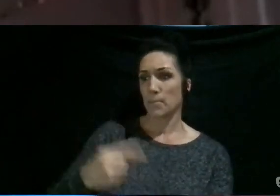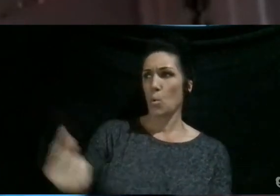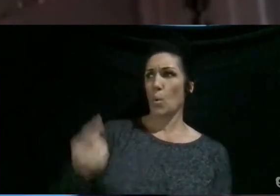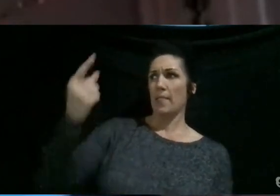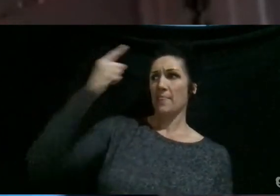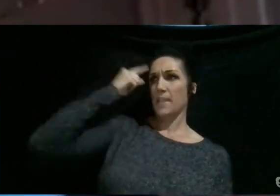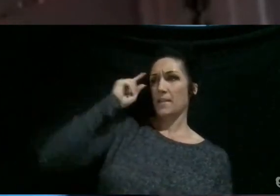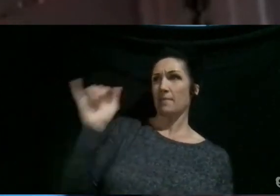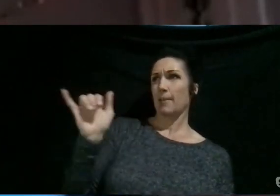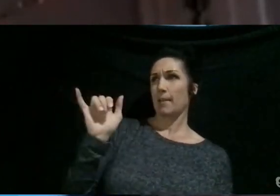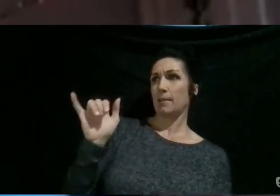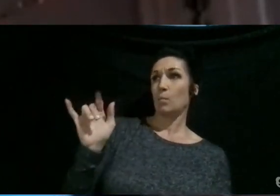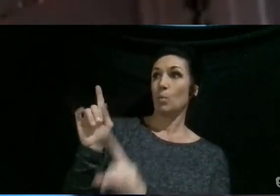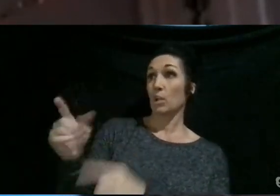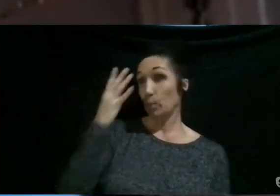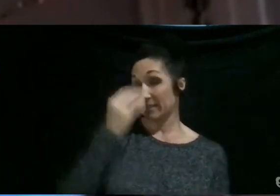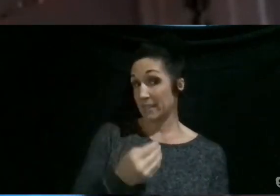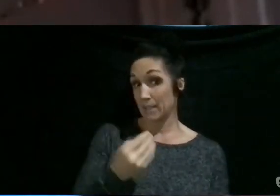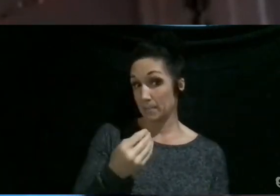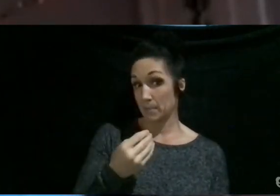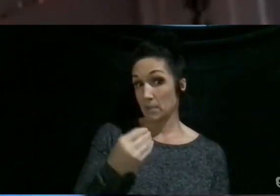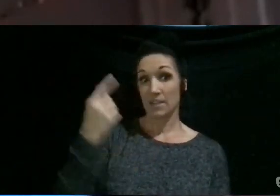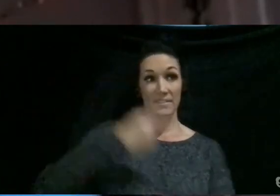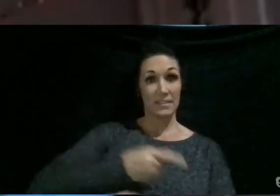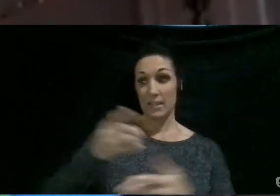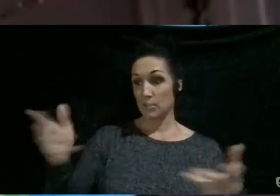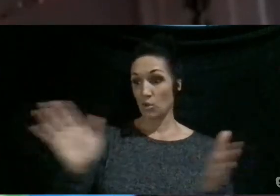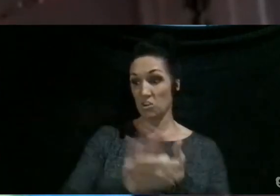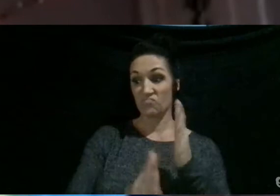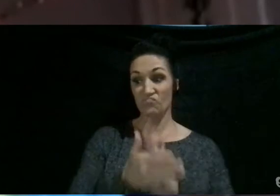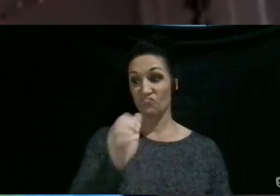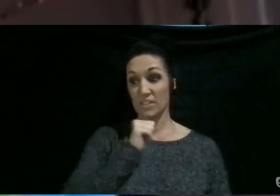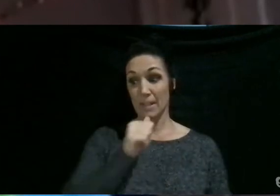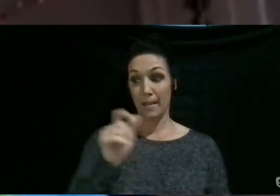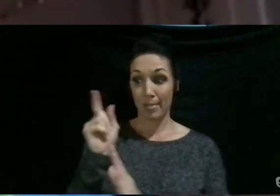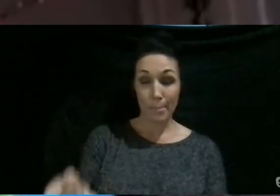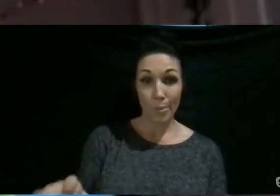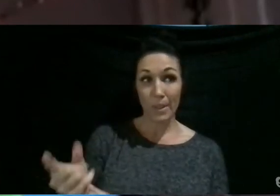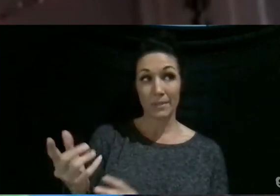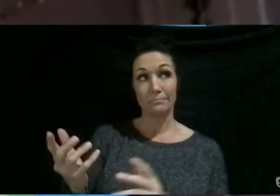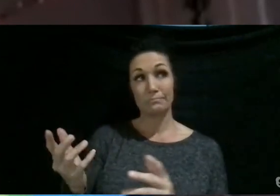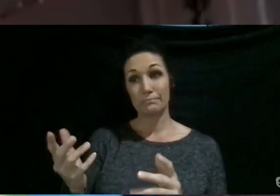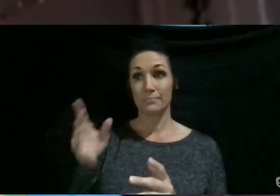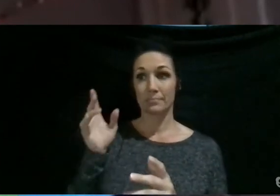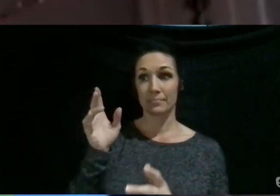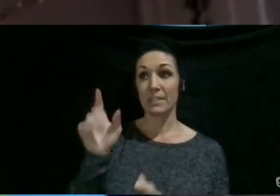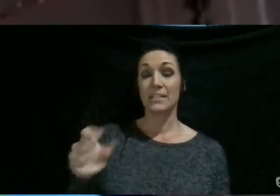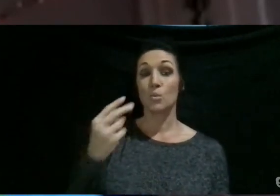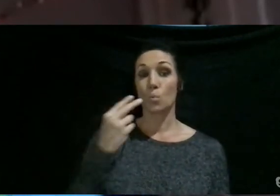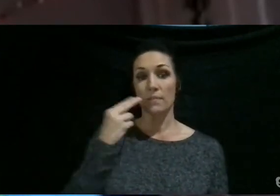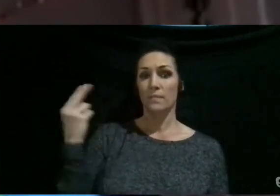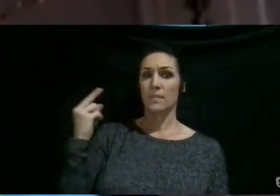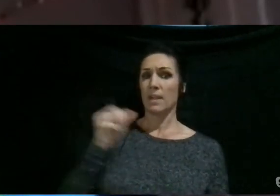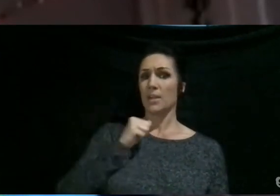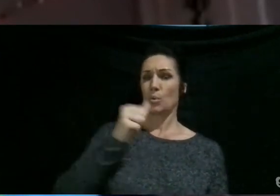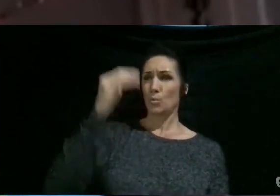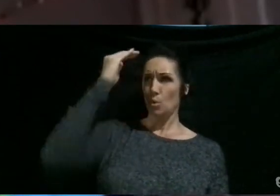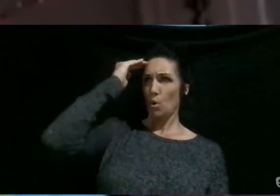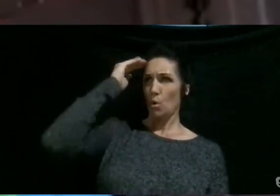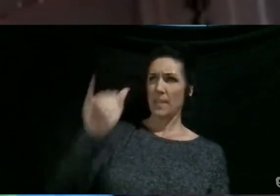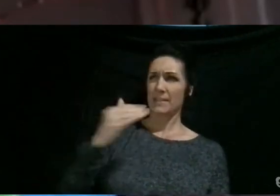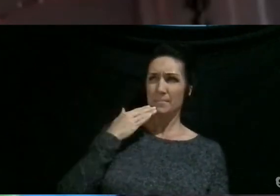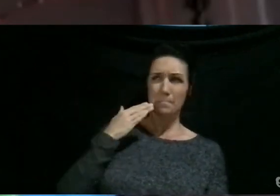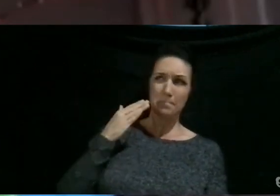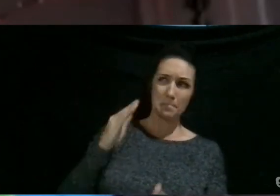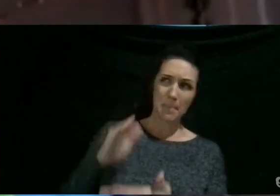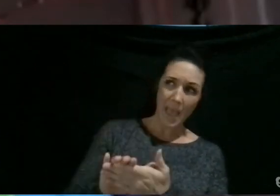when I go to sleep because the day's over and it's like not in the moment. I have time to reflect on that. I don't know if that's necessarily a bad thing because I think